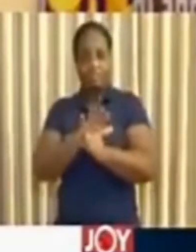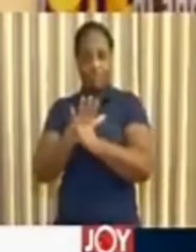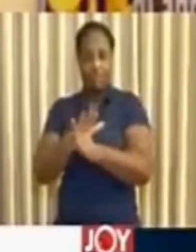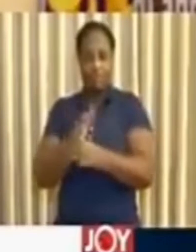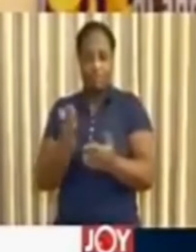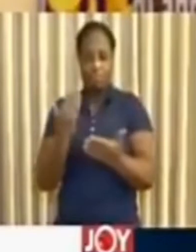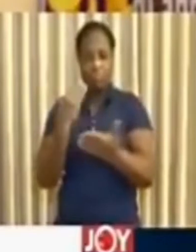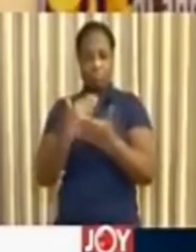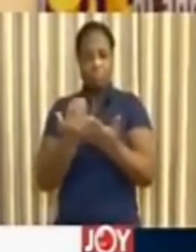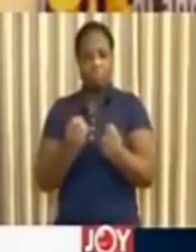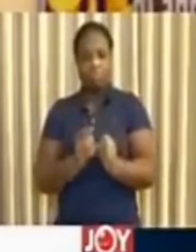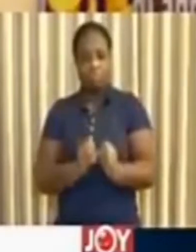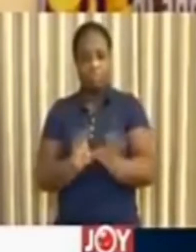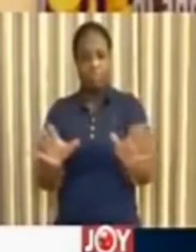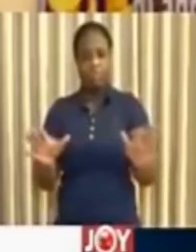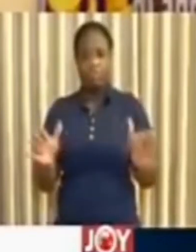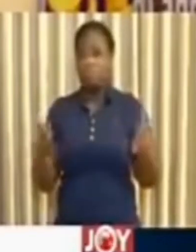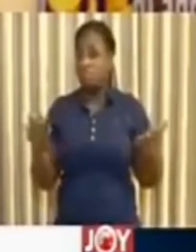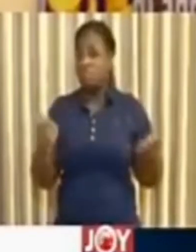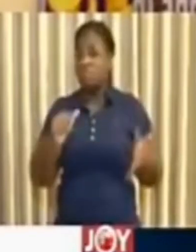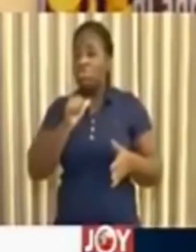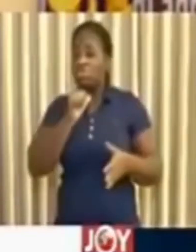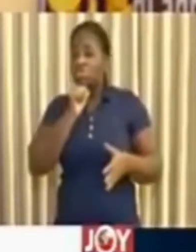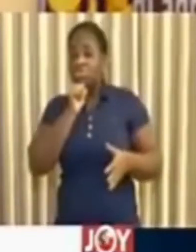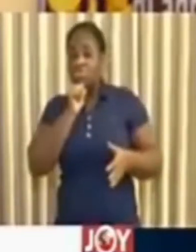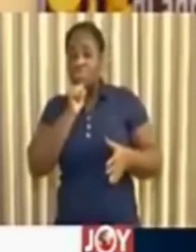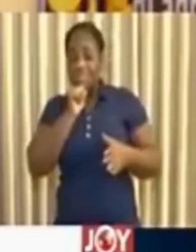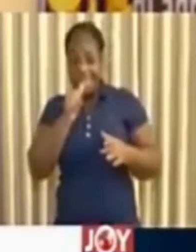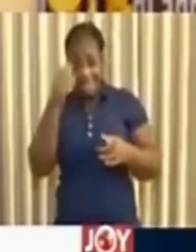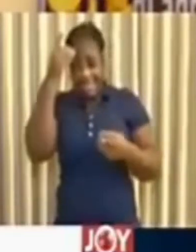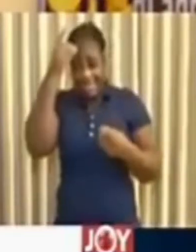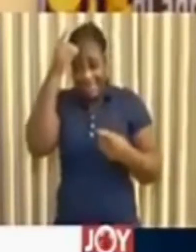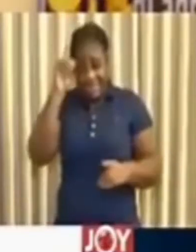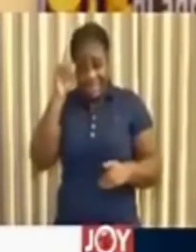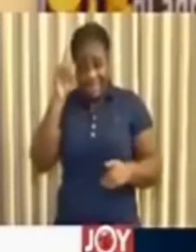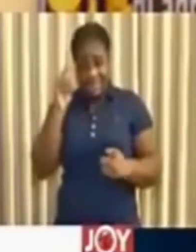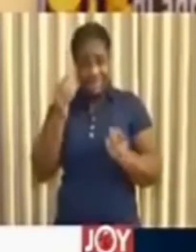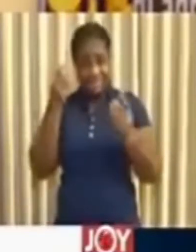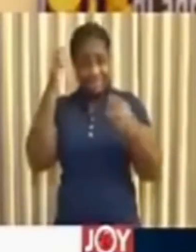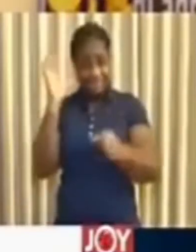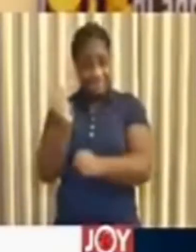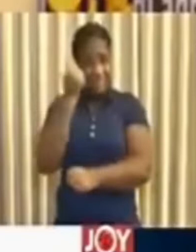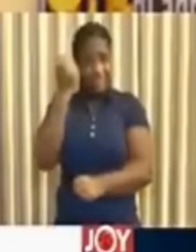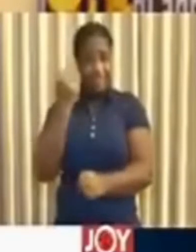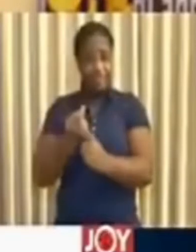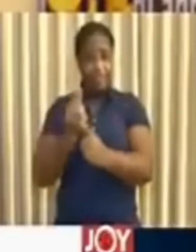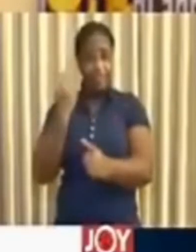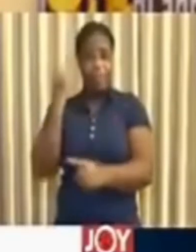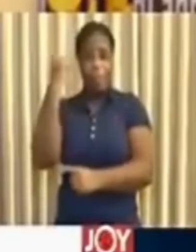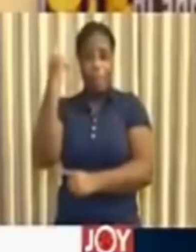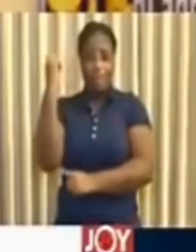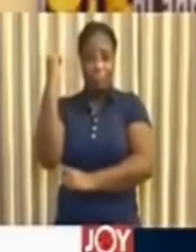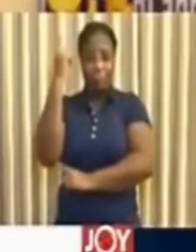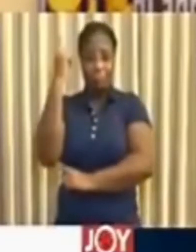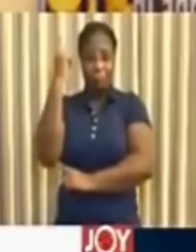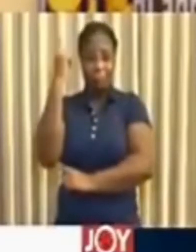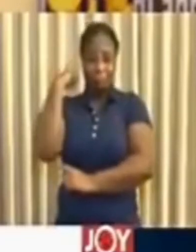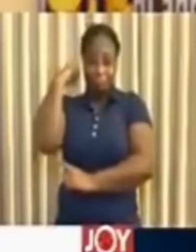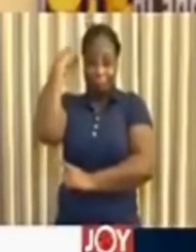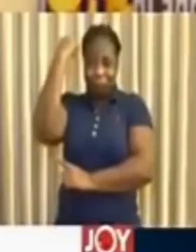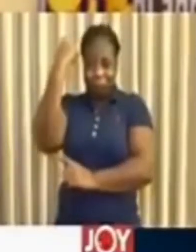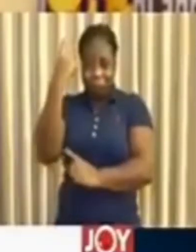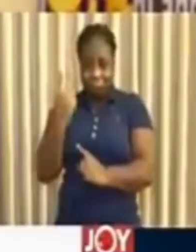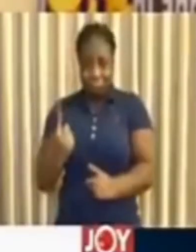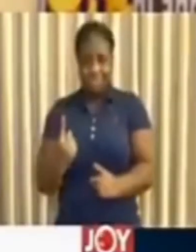spread. Undoubtedly, the decisions taken from day one to act quickly and decisively